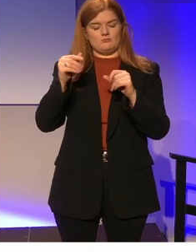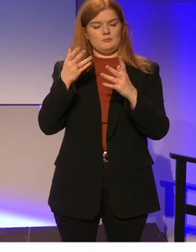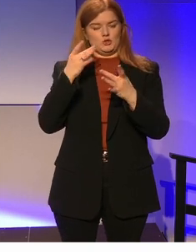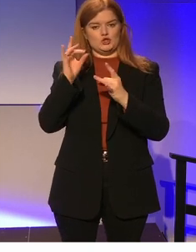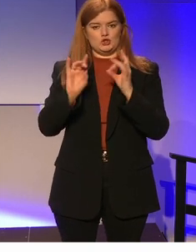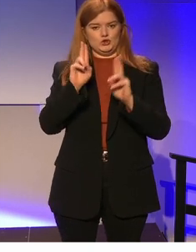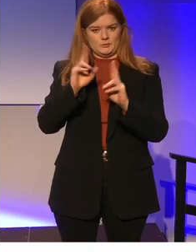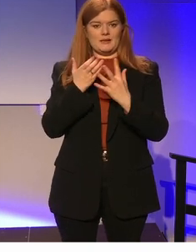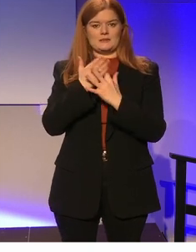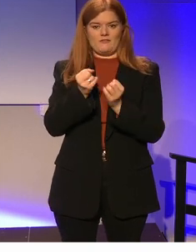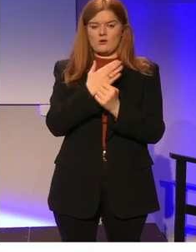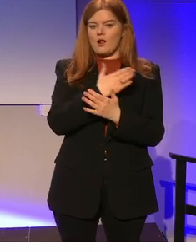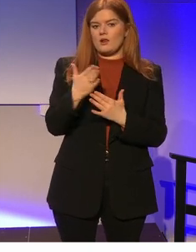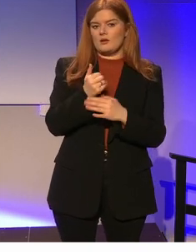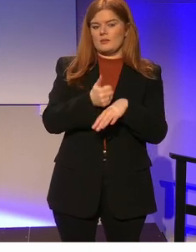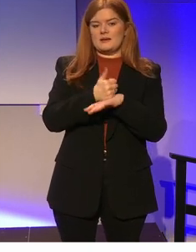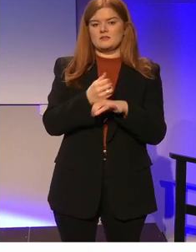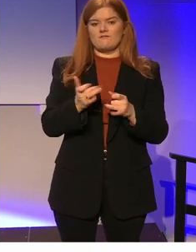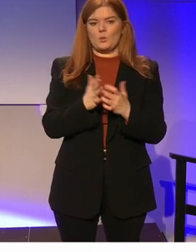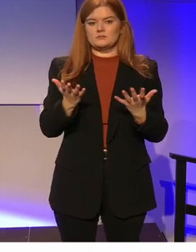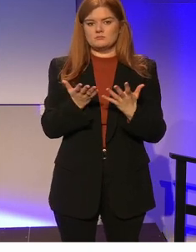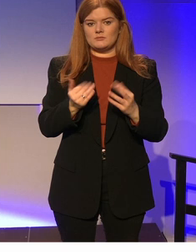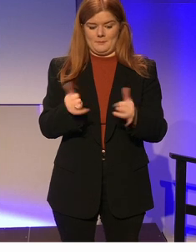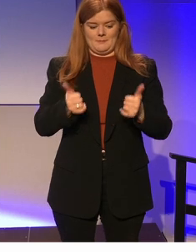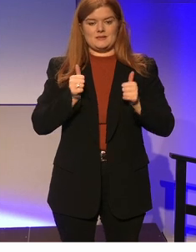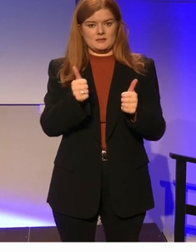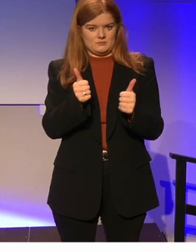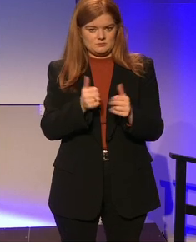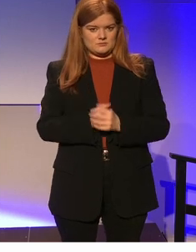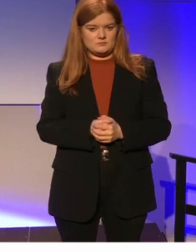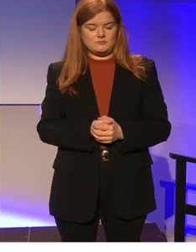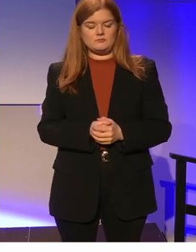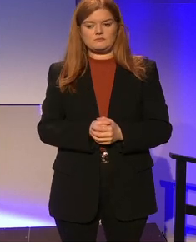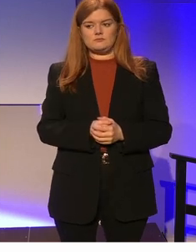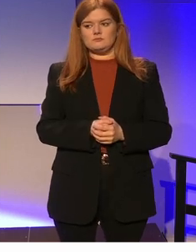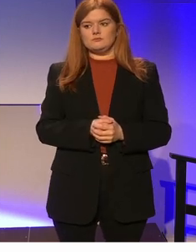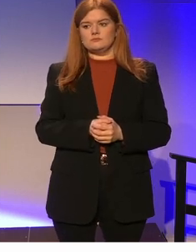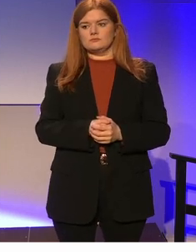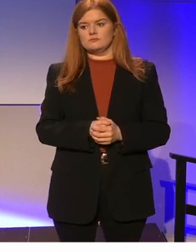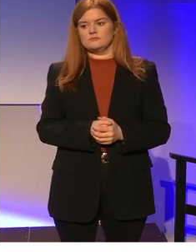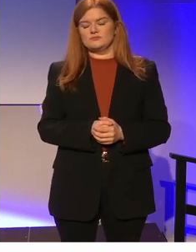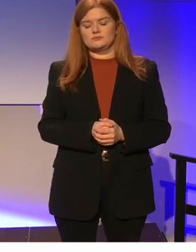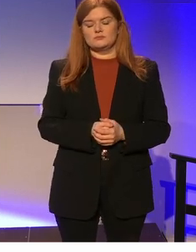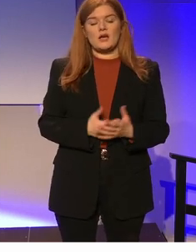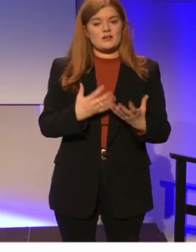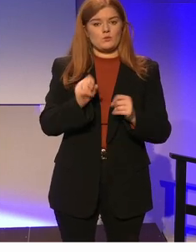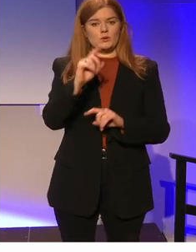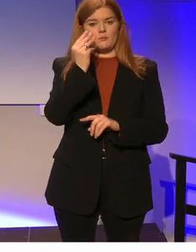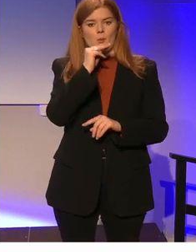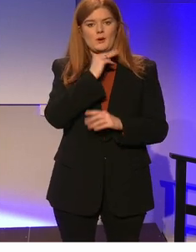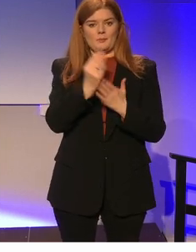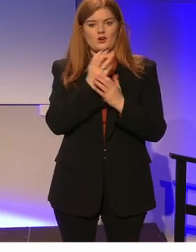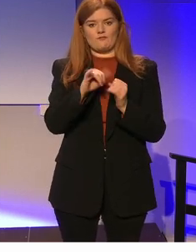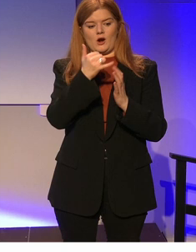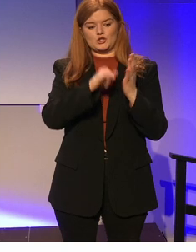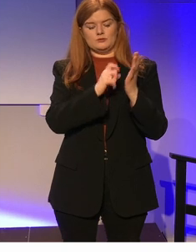accessible to all on the basis of of capacity and there's an important part there in terms